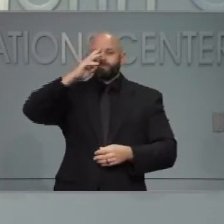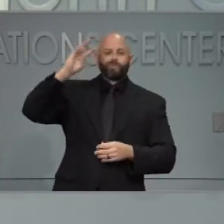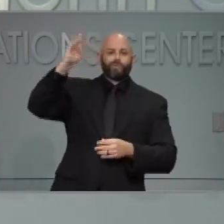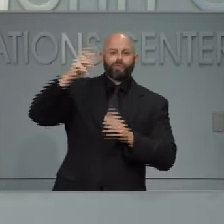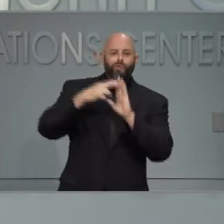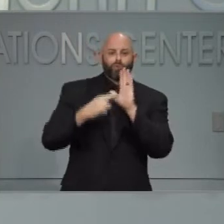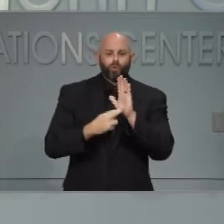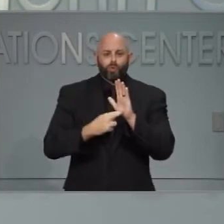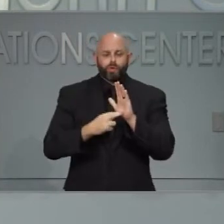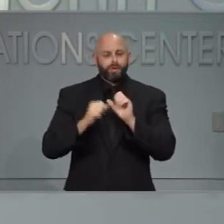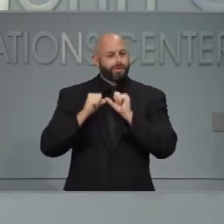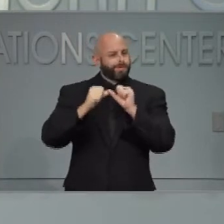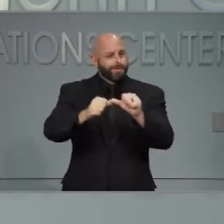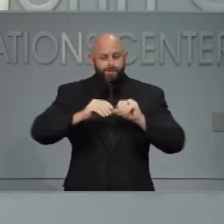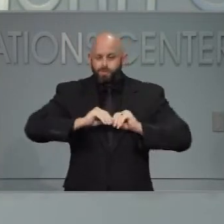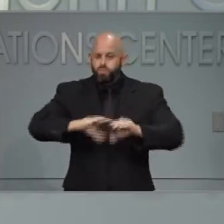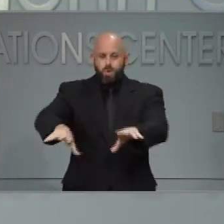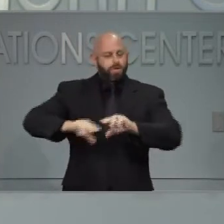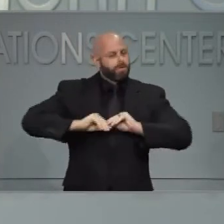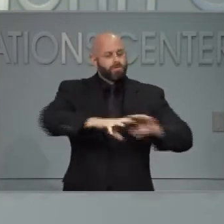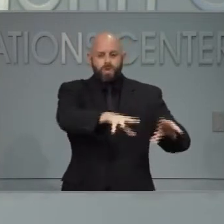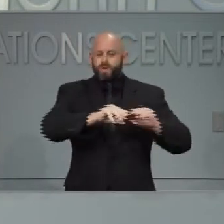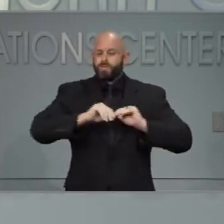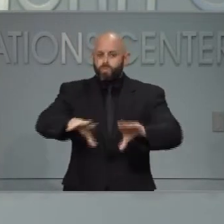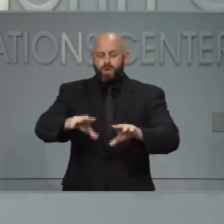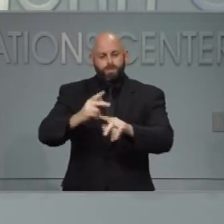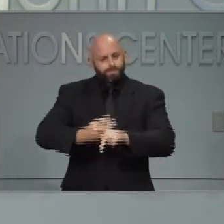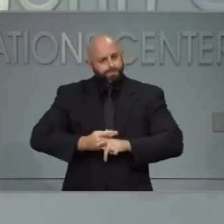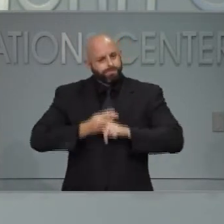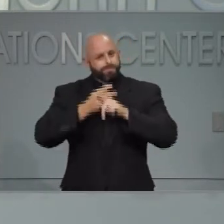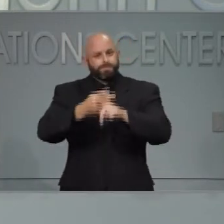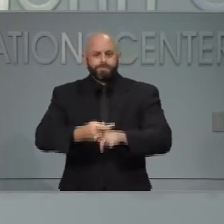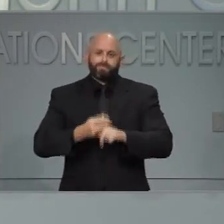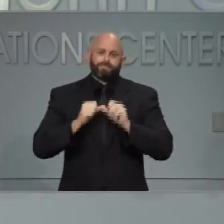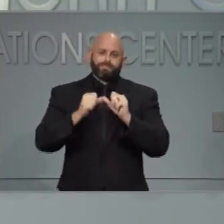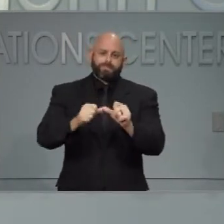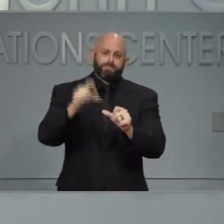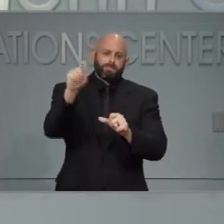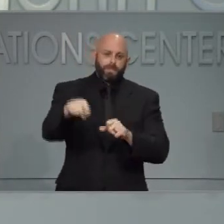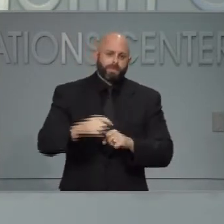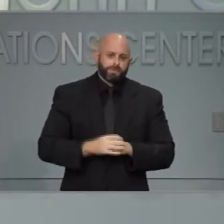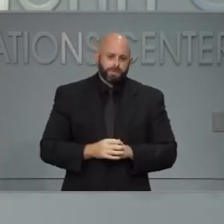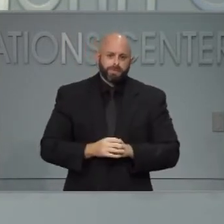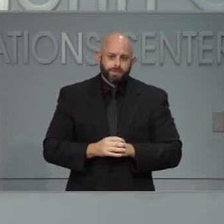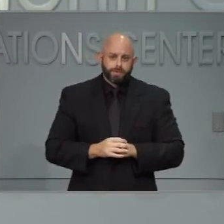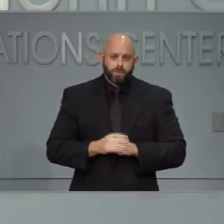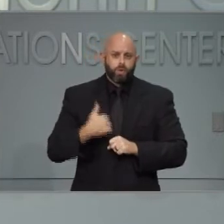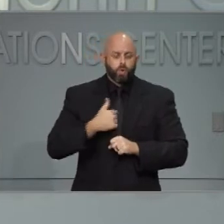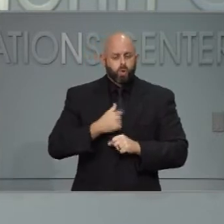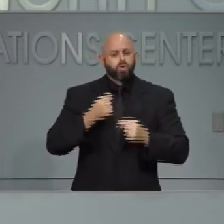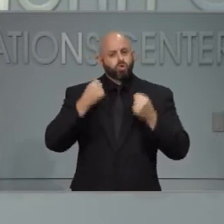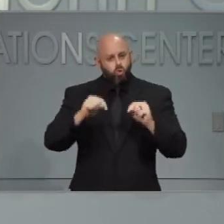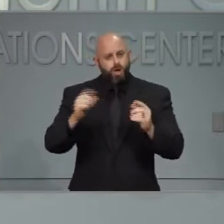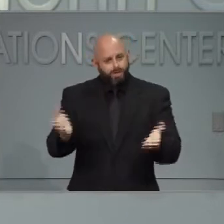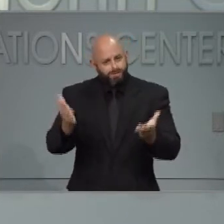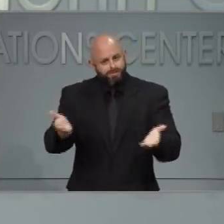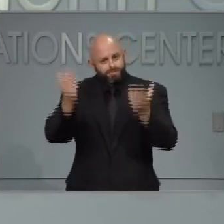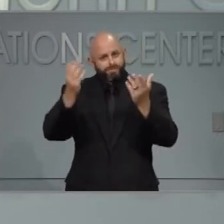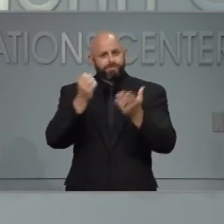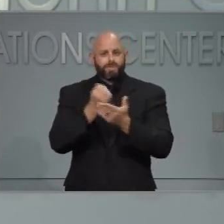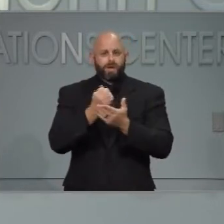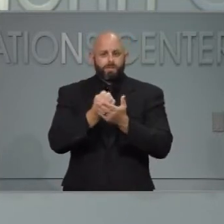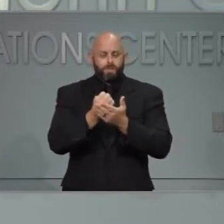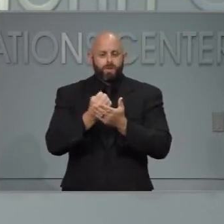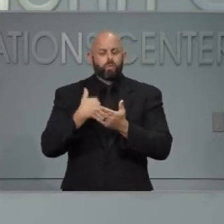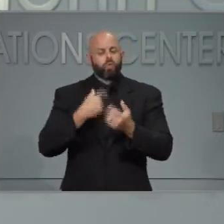we're going to continue to have to be careful. I know we're working hard to do things to boost the economy, to put money